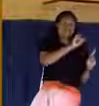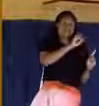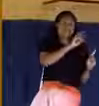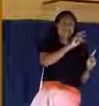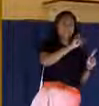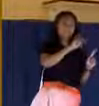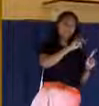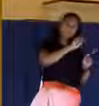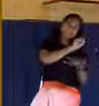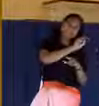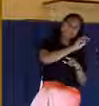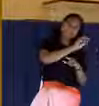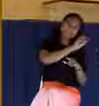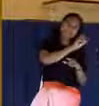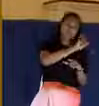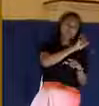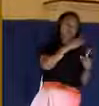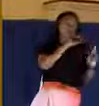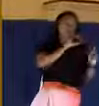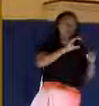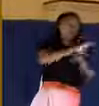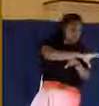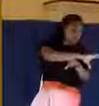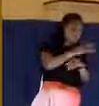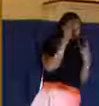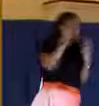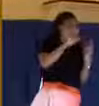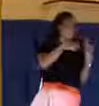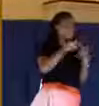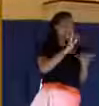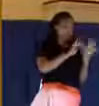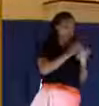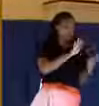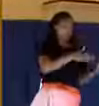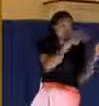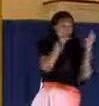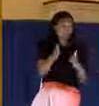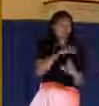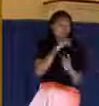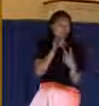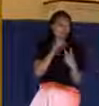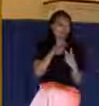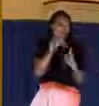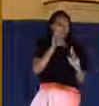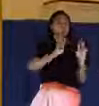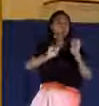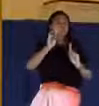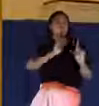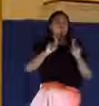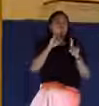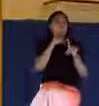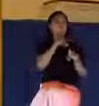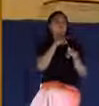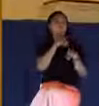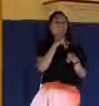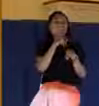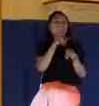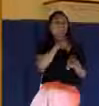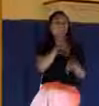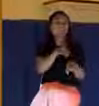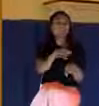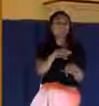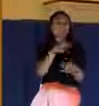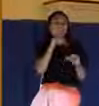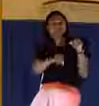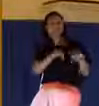consider Jesus? Are you like the scoffers, cynical about